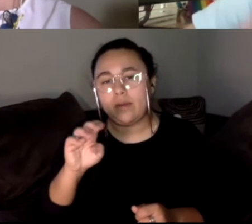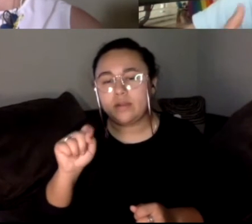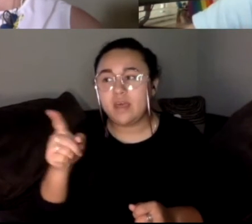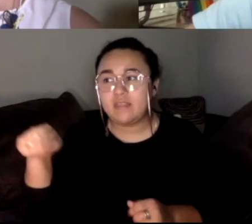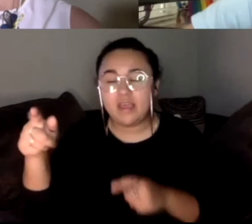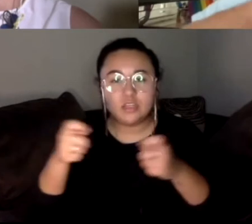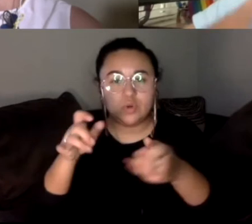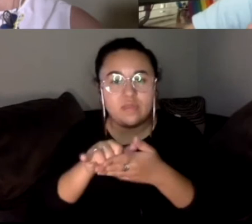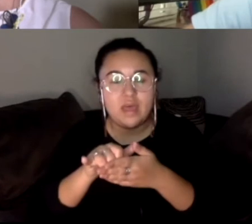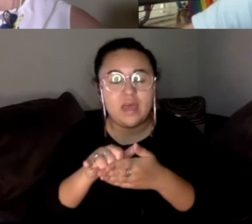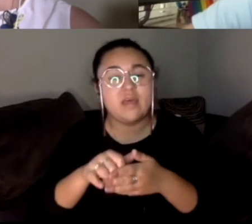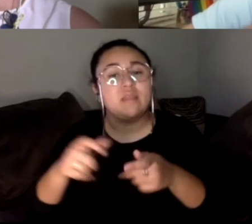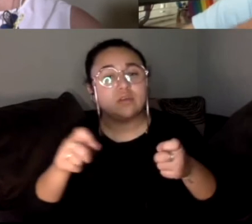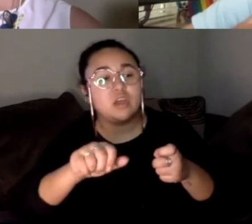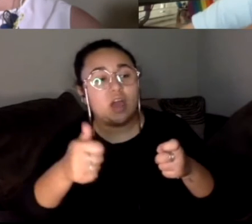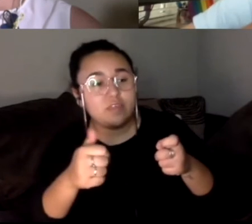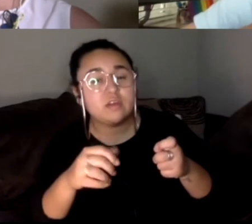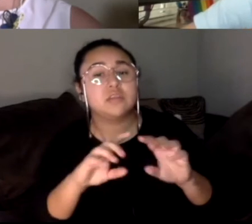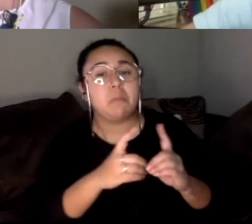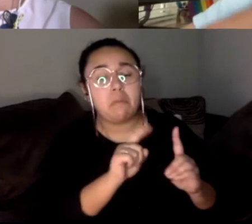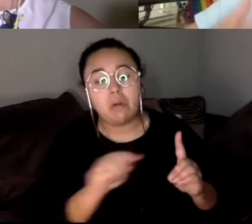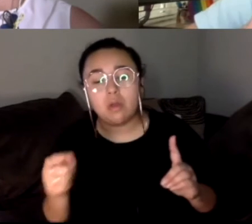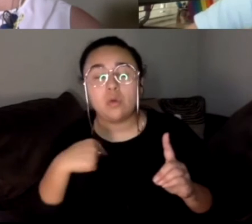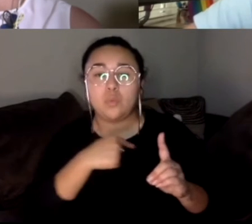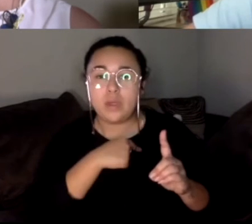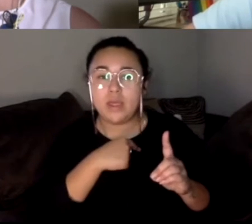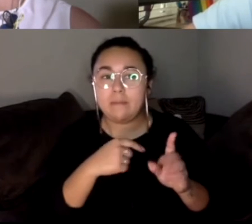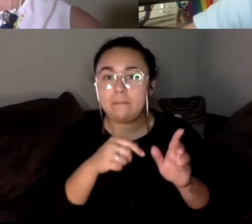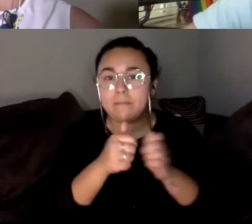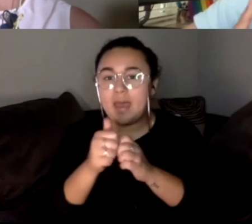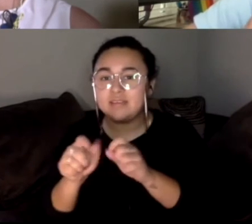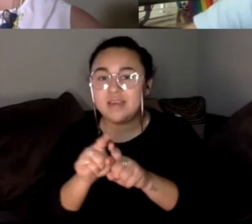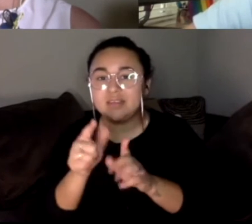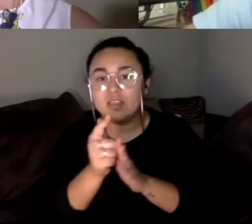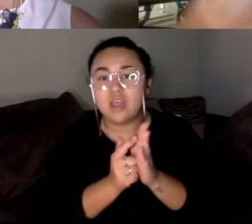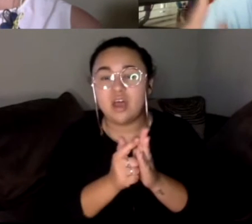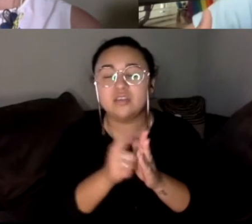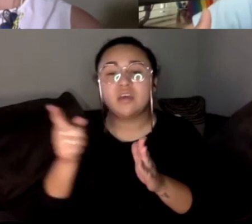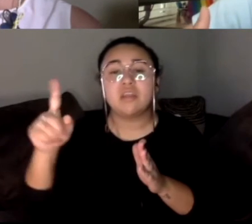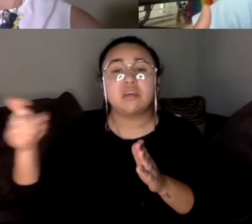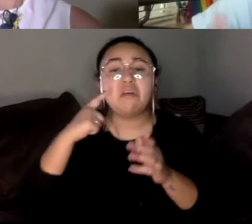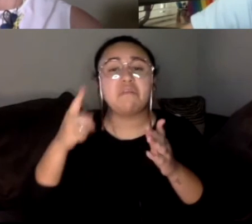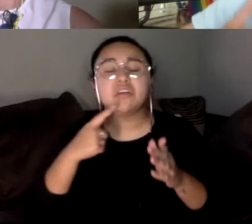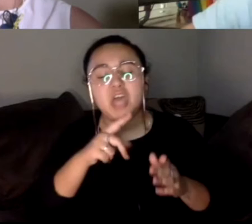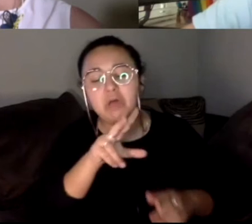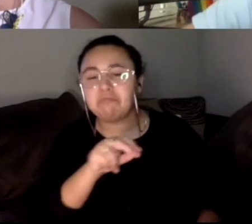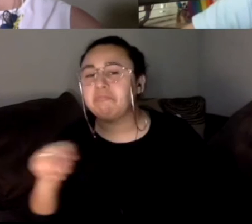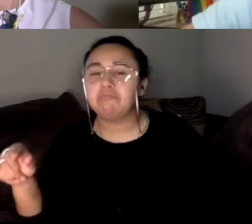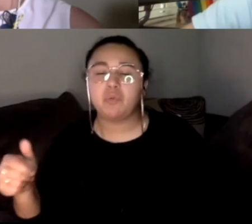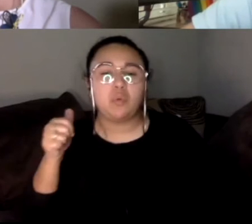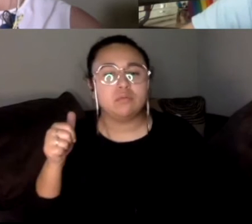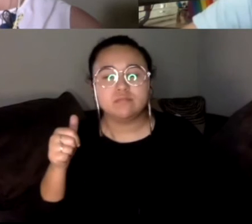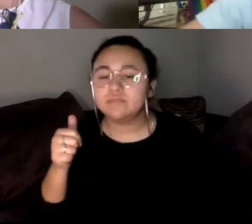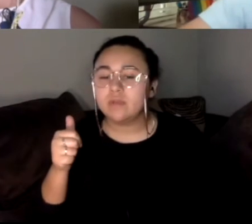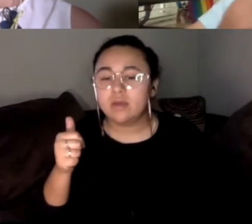all the other departments that control everything that we pass as laws and execute them. And they can basically say, we won't do those things. That's why it's so